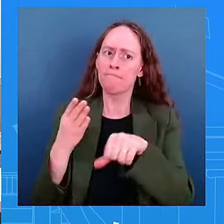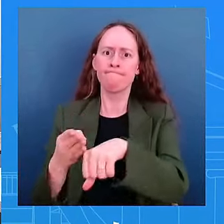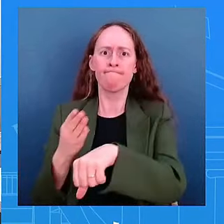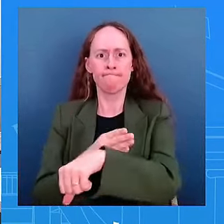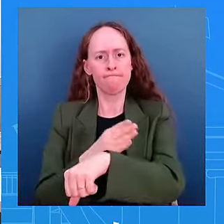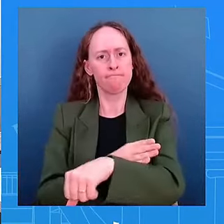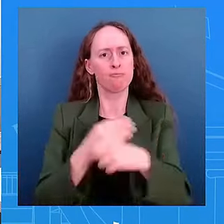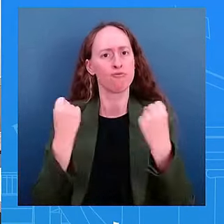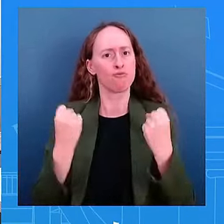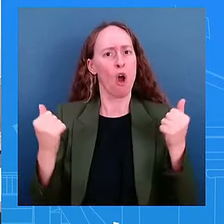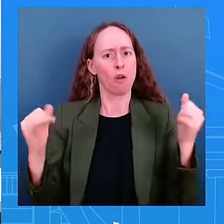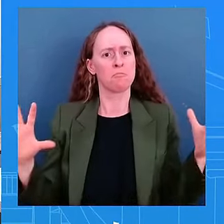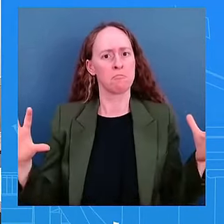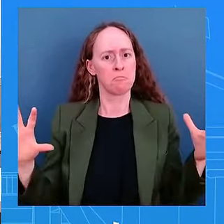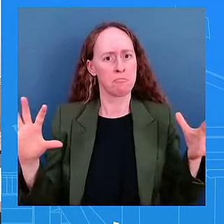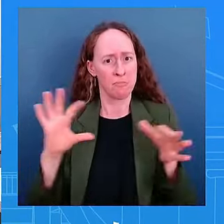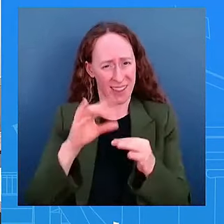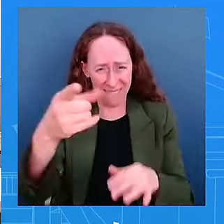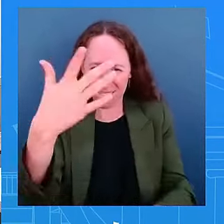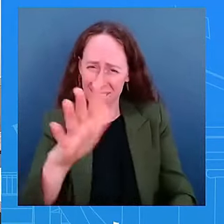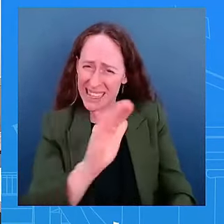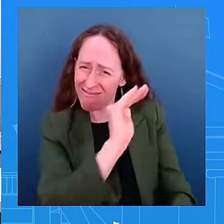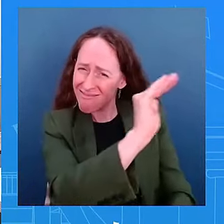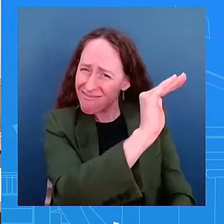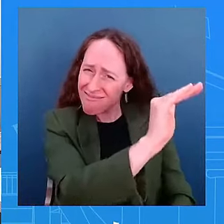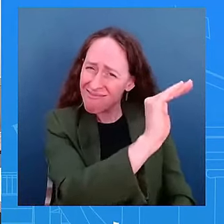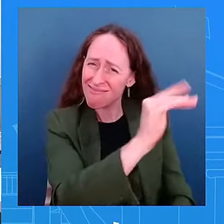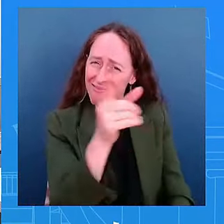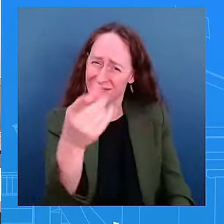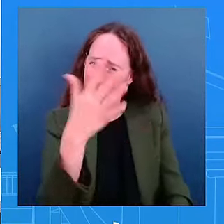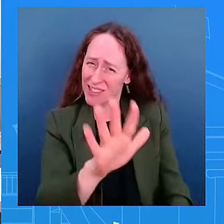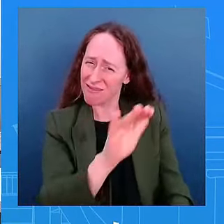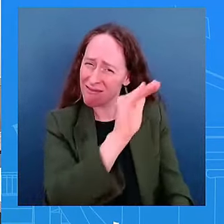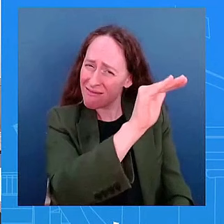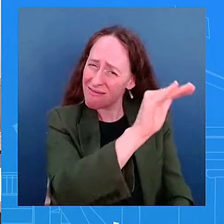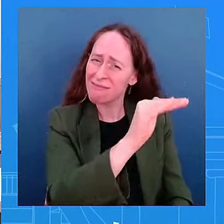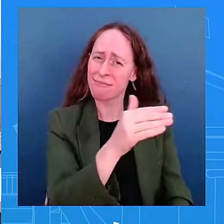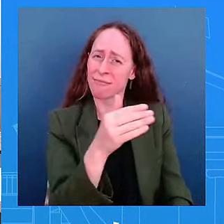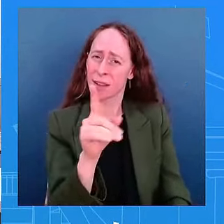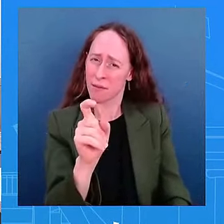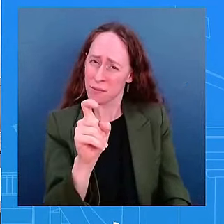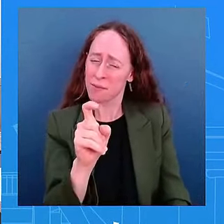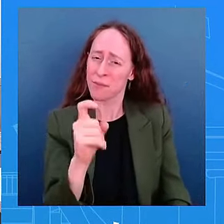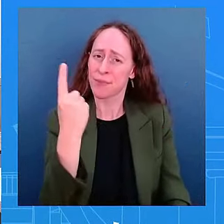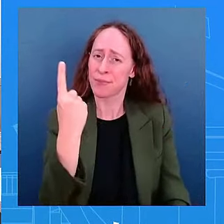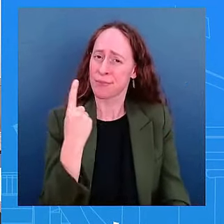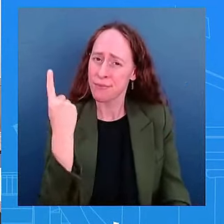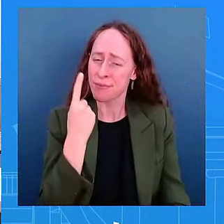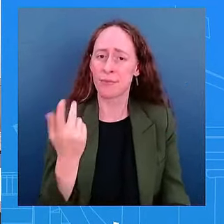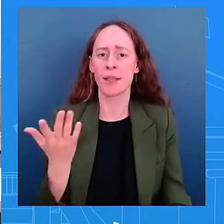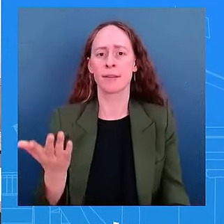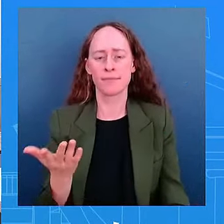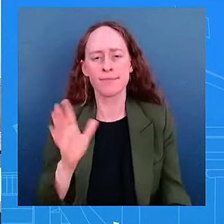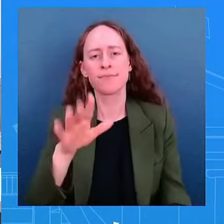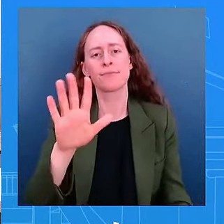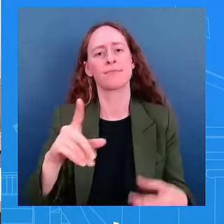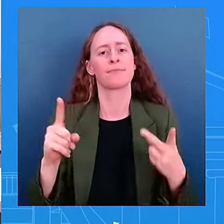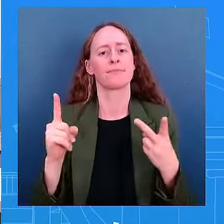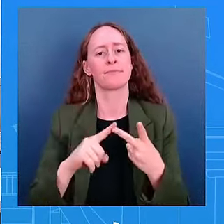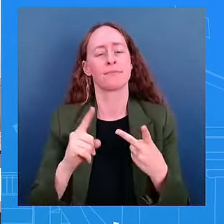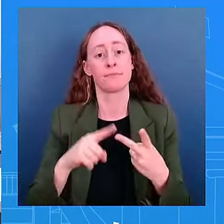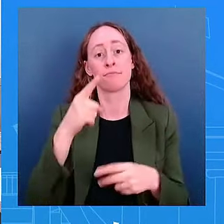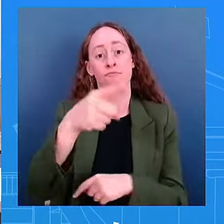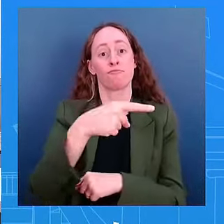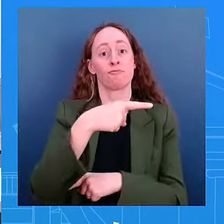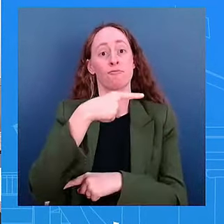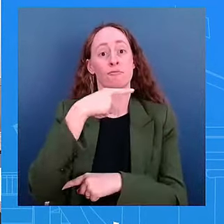a lot more into the conversation and then also at the same time given the fact that it seems the kremlin or beijing uh influence has reached